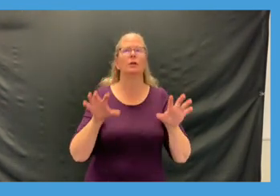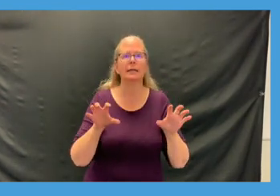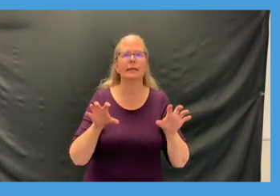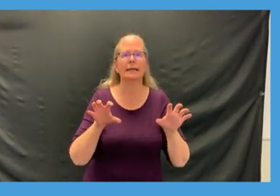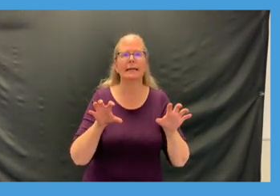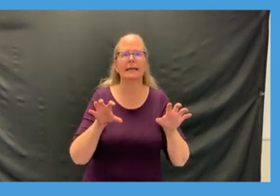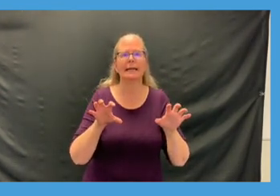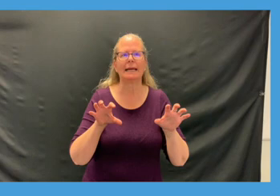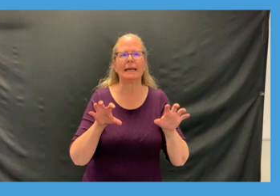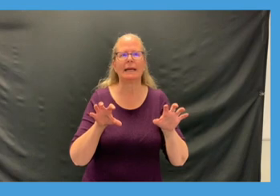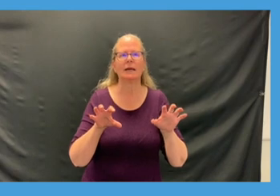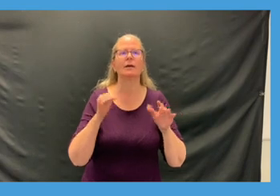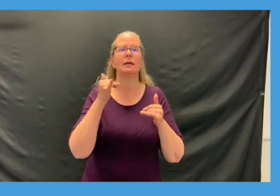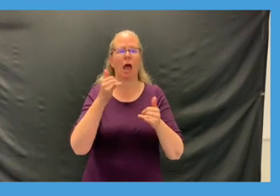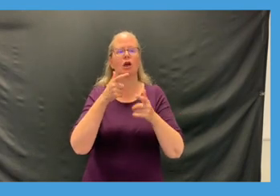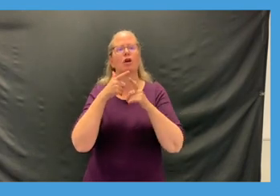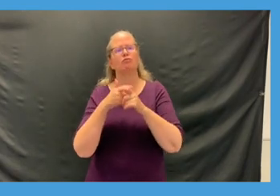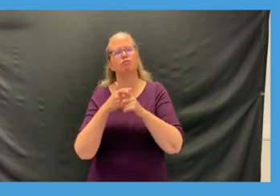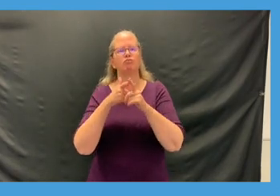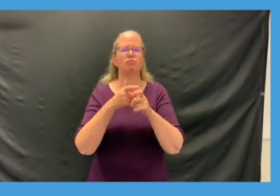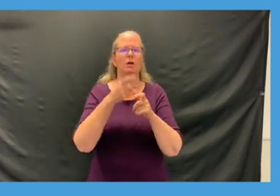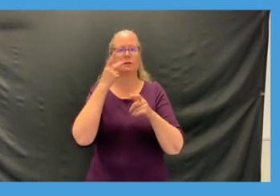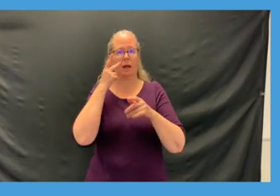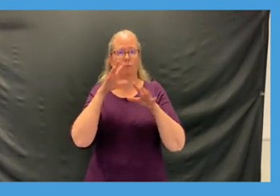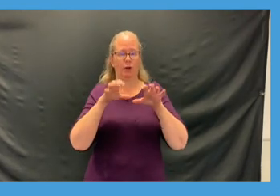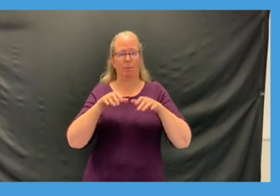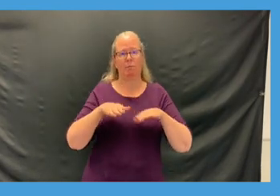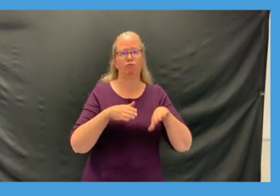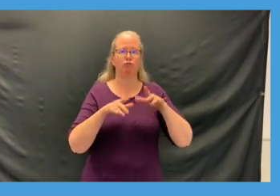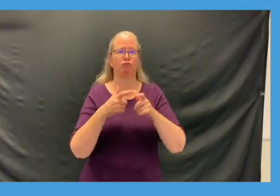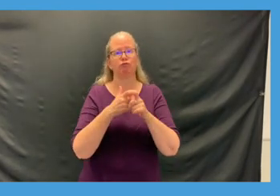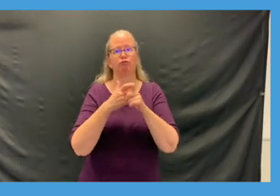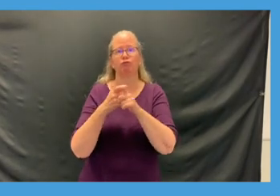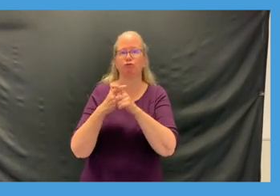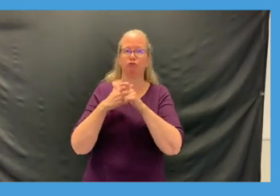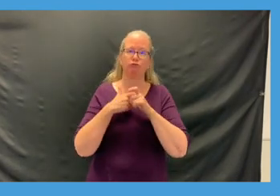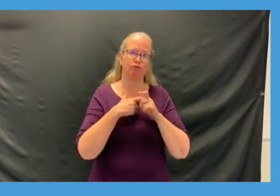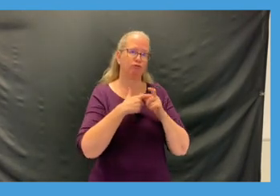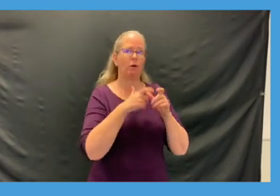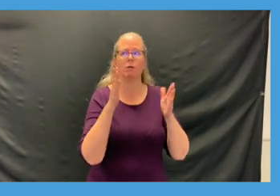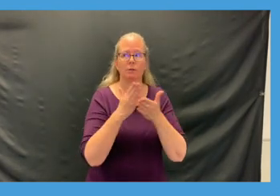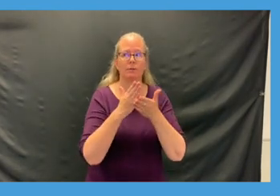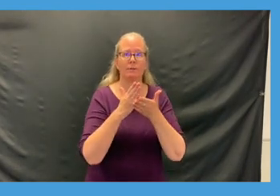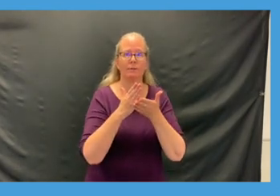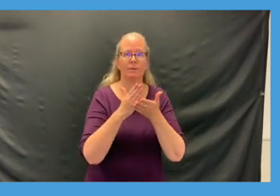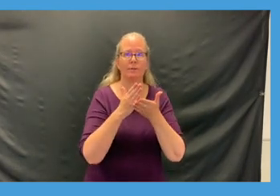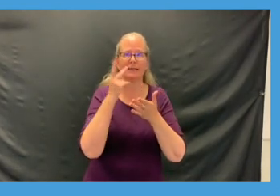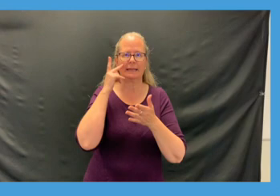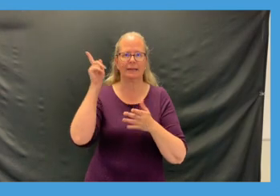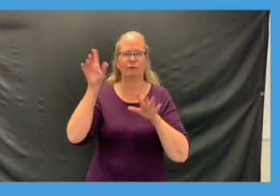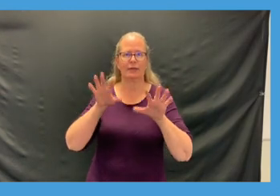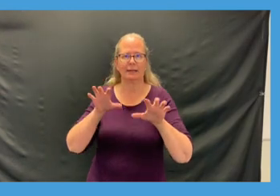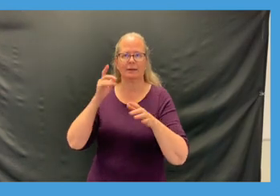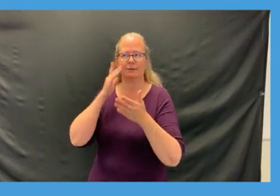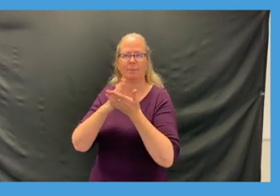when I want you to freeze so it'll go like this move around dribble dribble dribble freeze